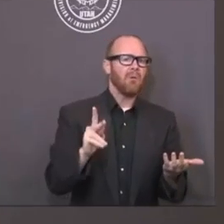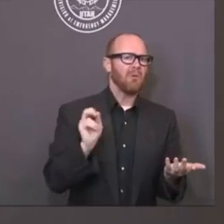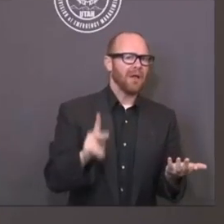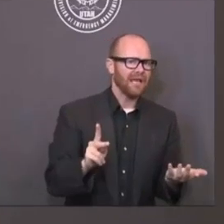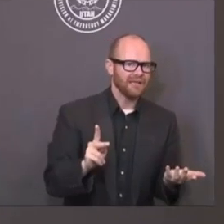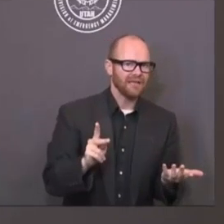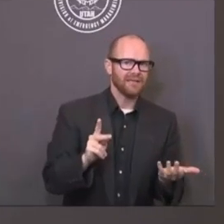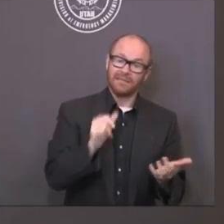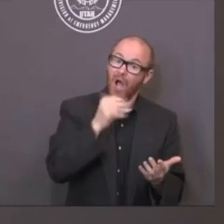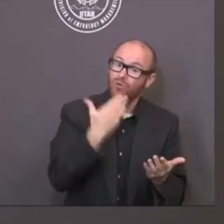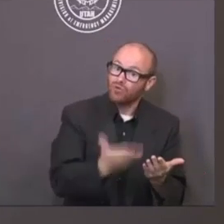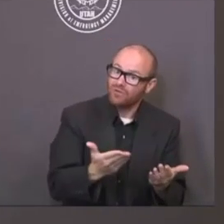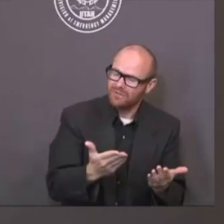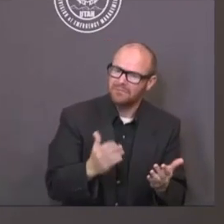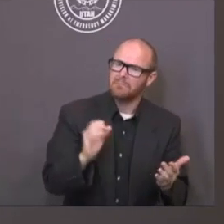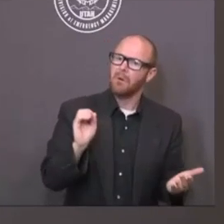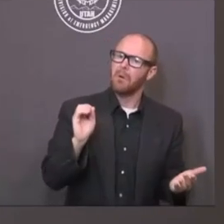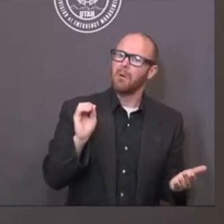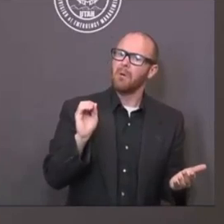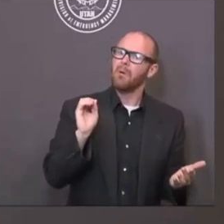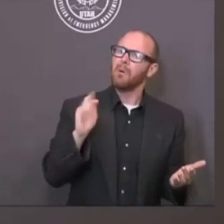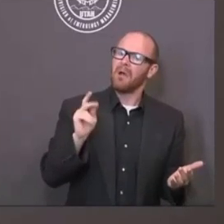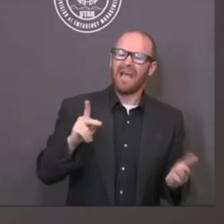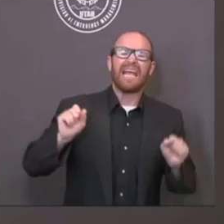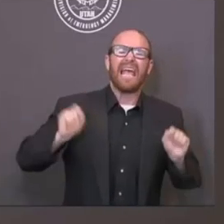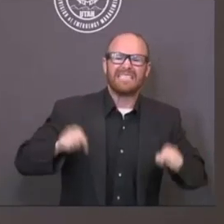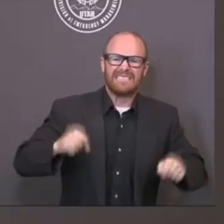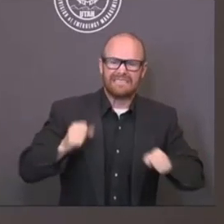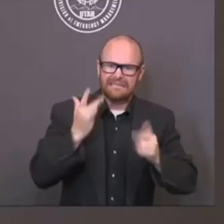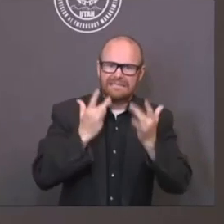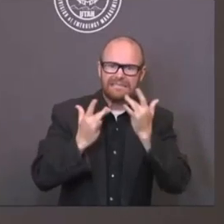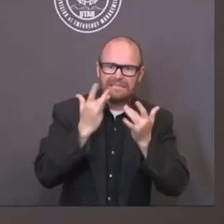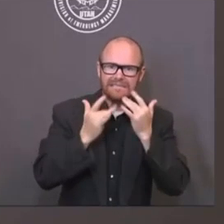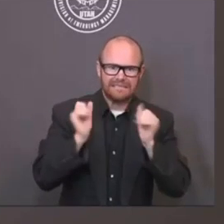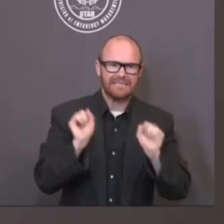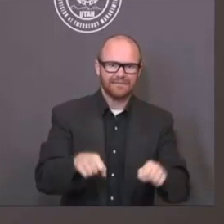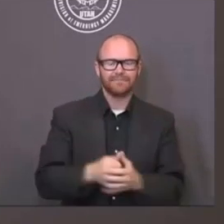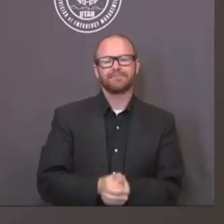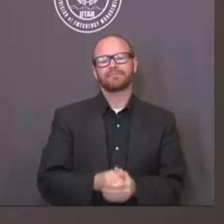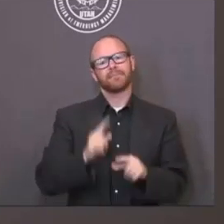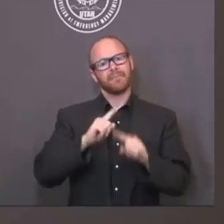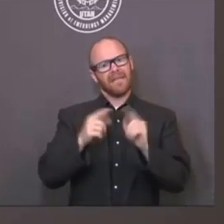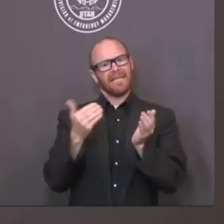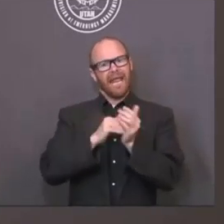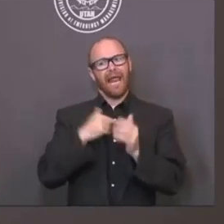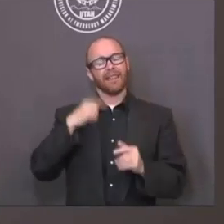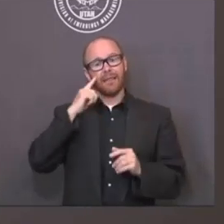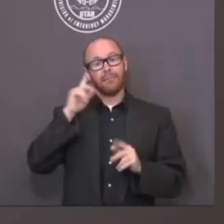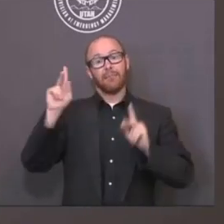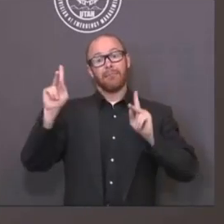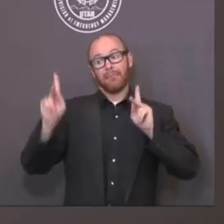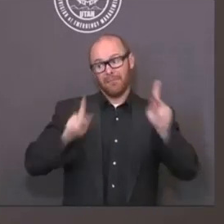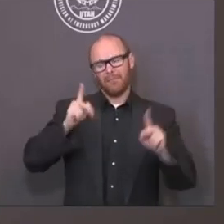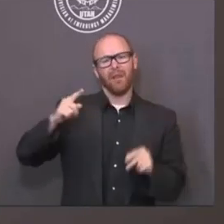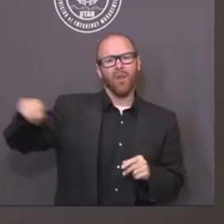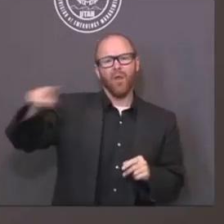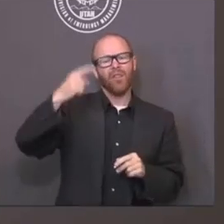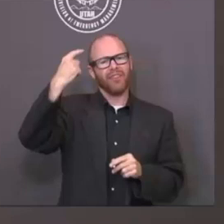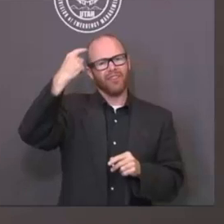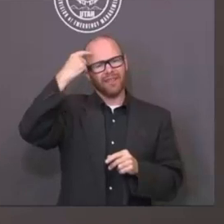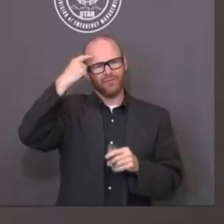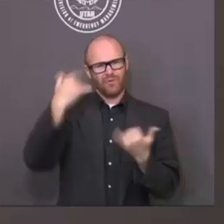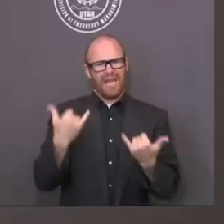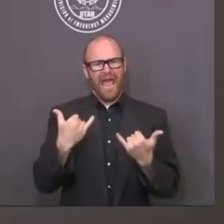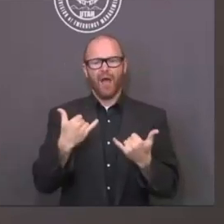people are having less severe reaction to the COVID-19, which leads to less time in the